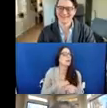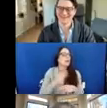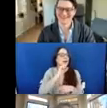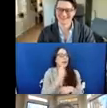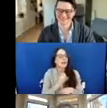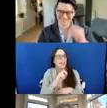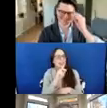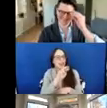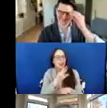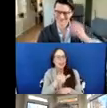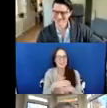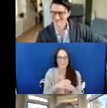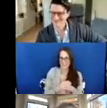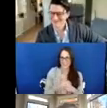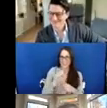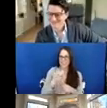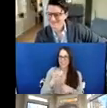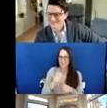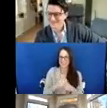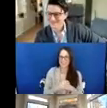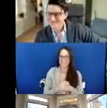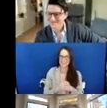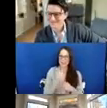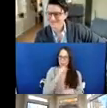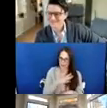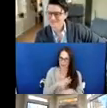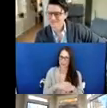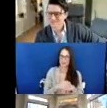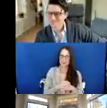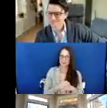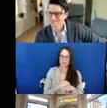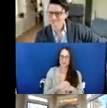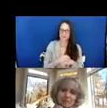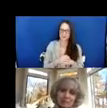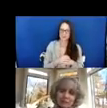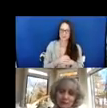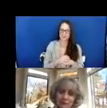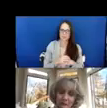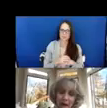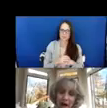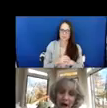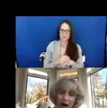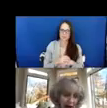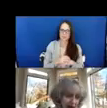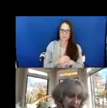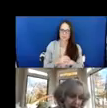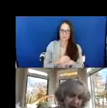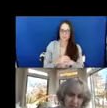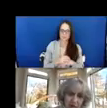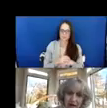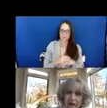cis woman. And I